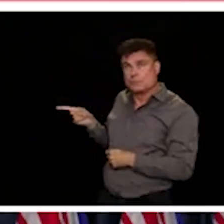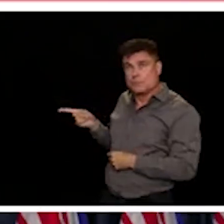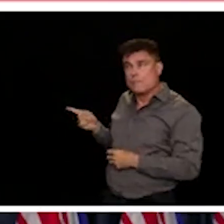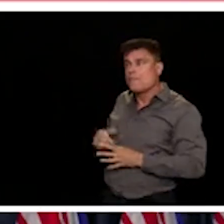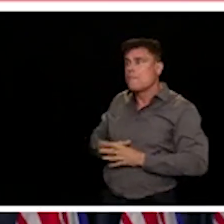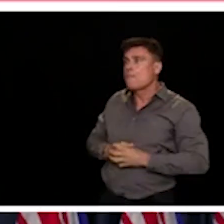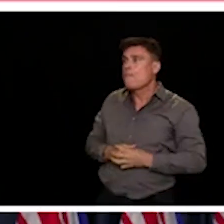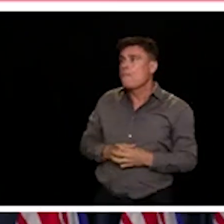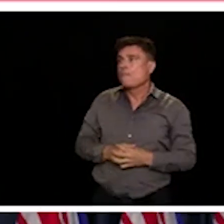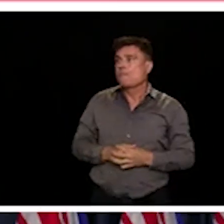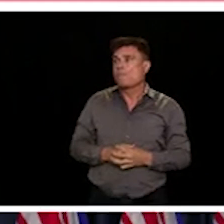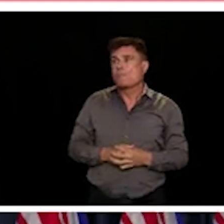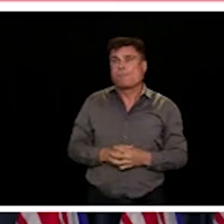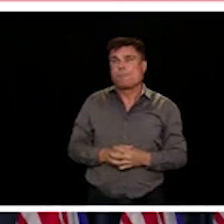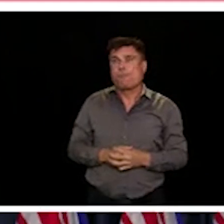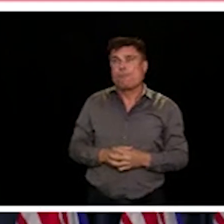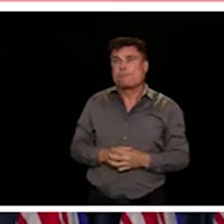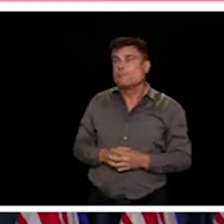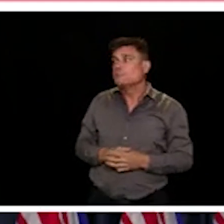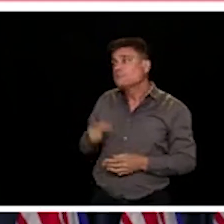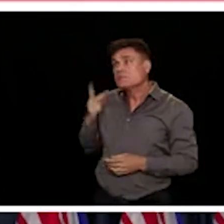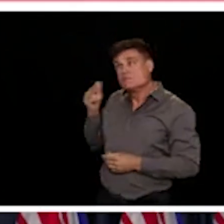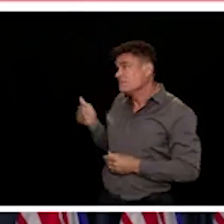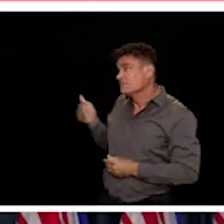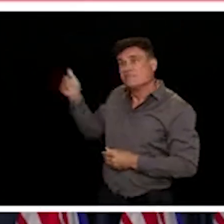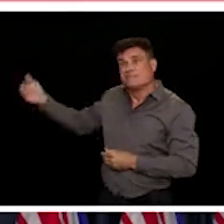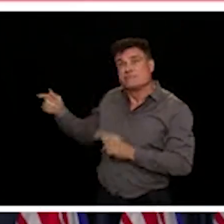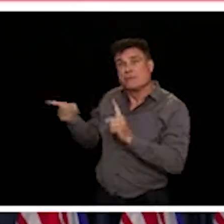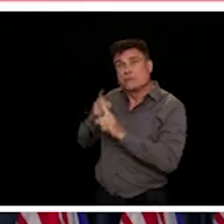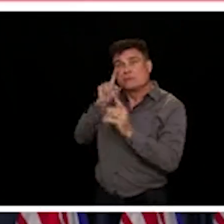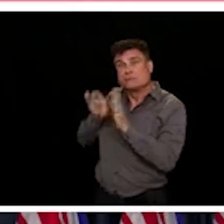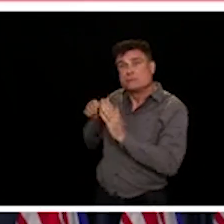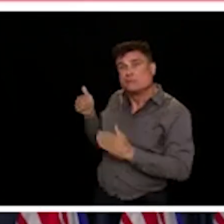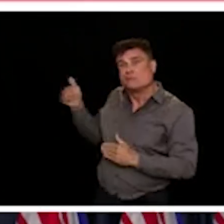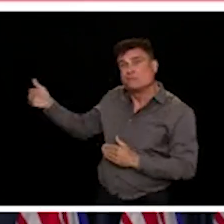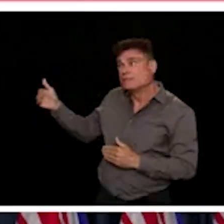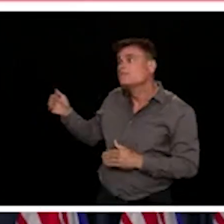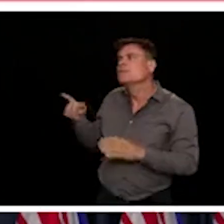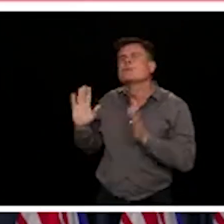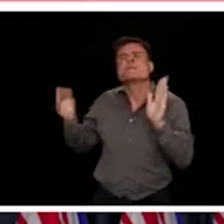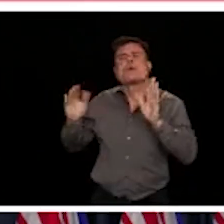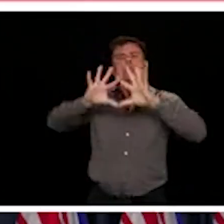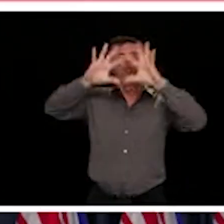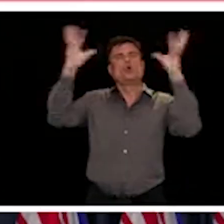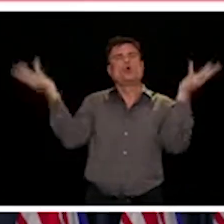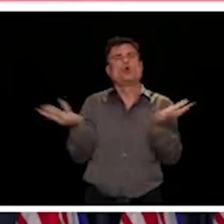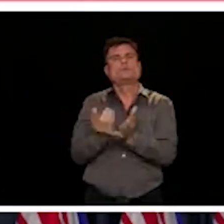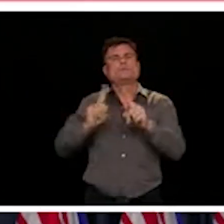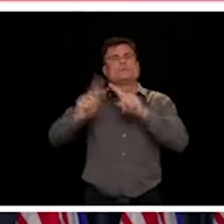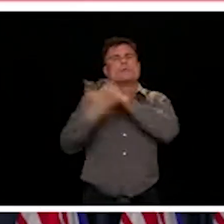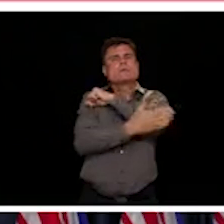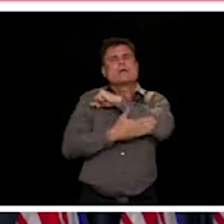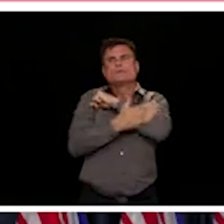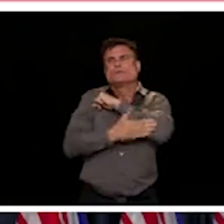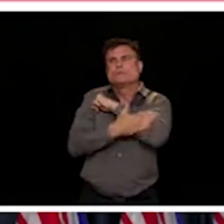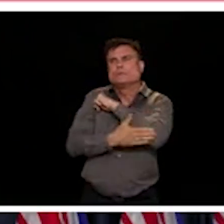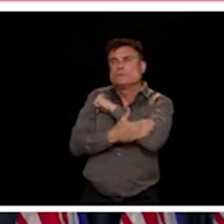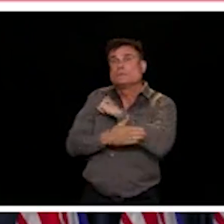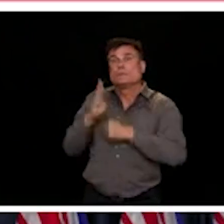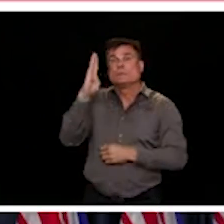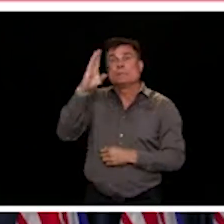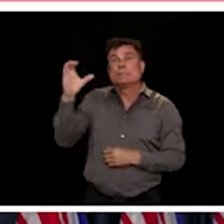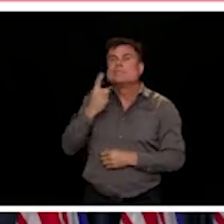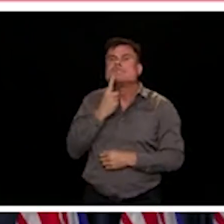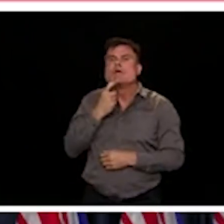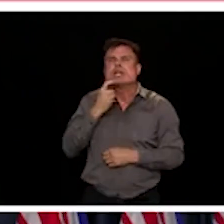that BC continues to have very low rates of confirmed cases per million population. So that's a rate so we can compare